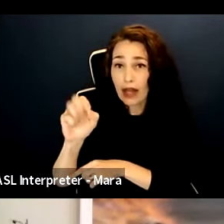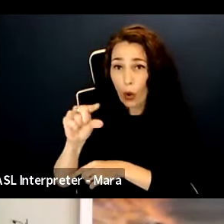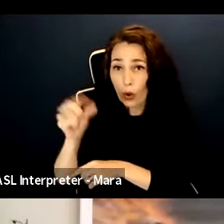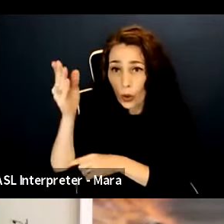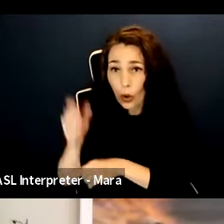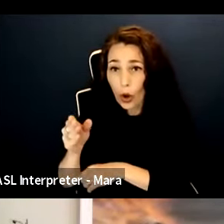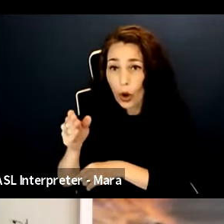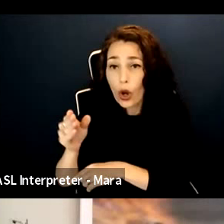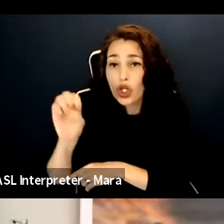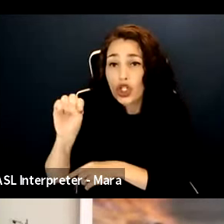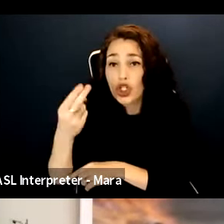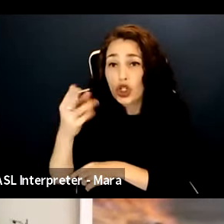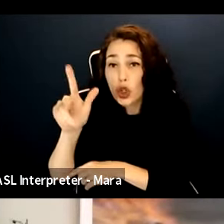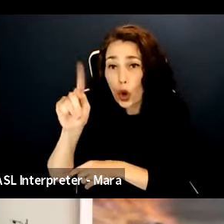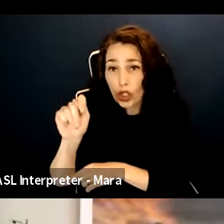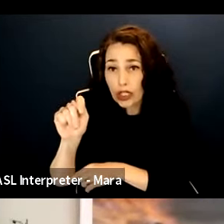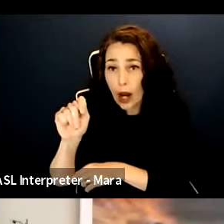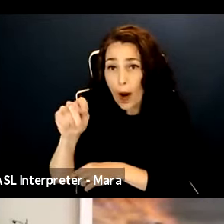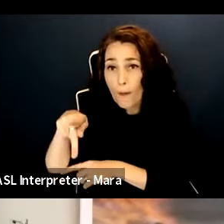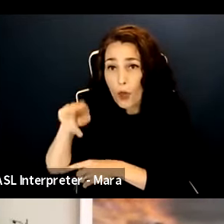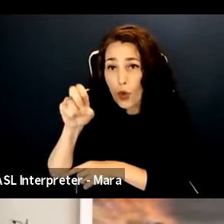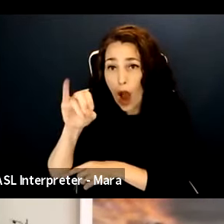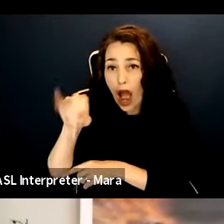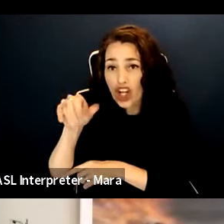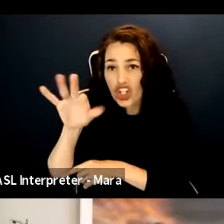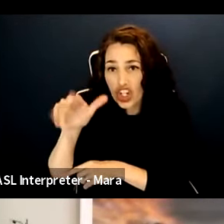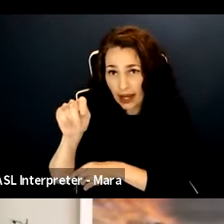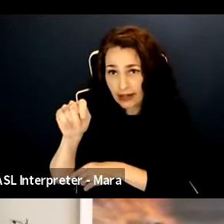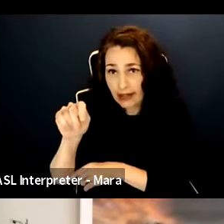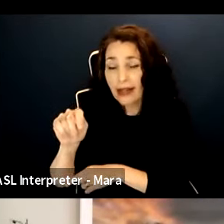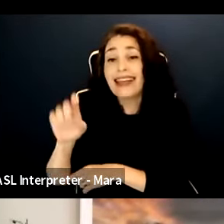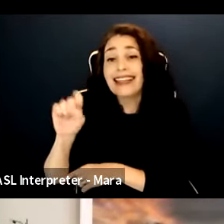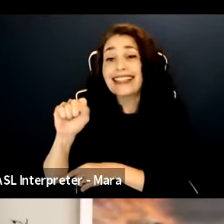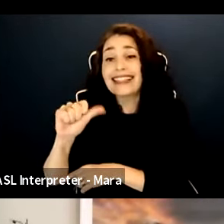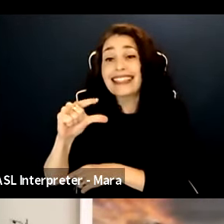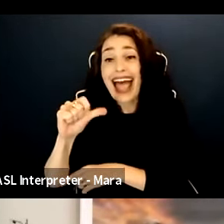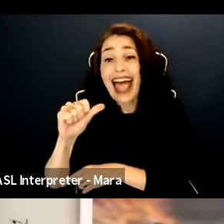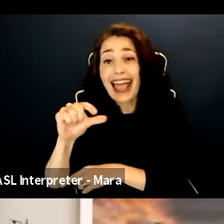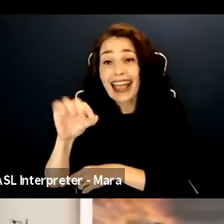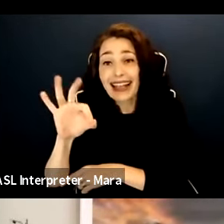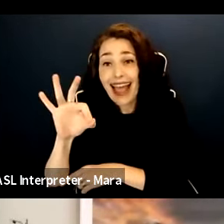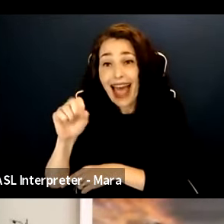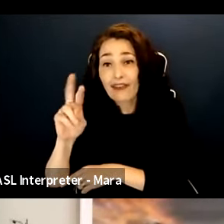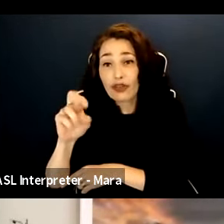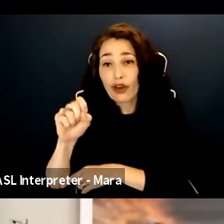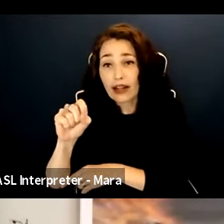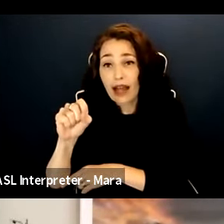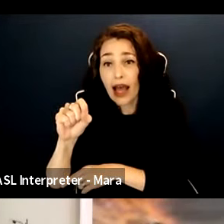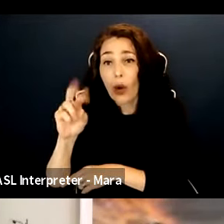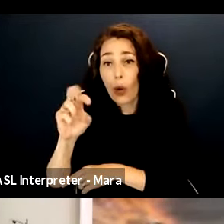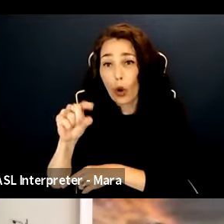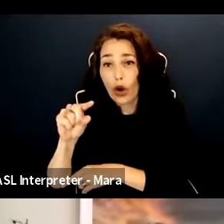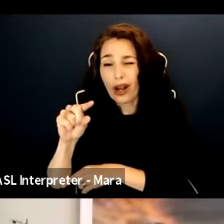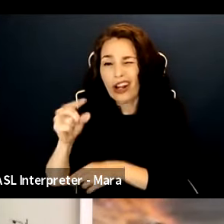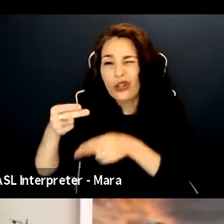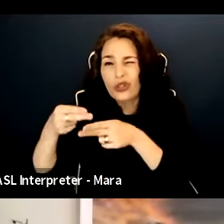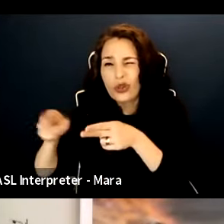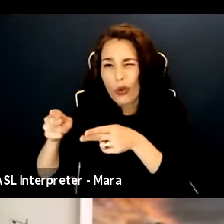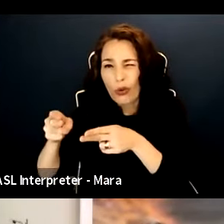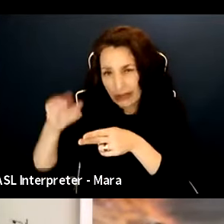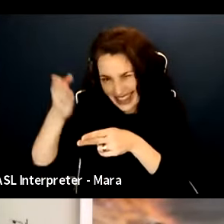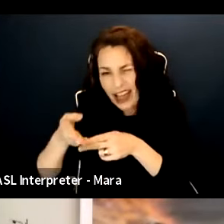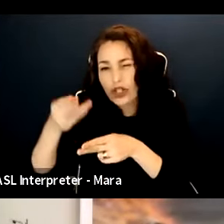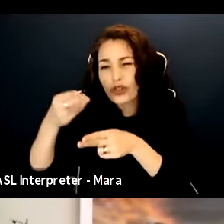project. That's segaftra.org forward slash short project for information on the short project agreement.